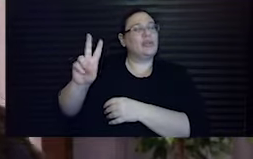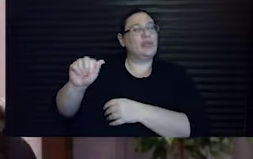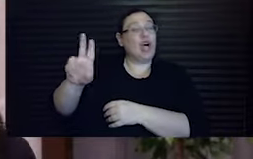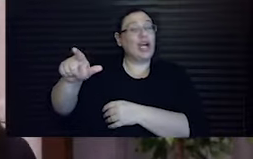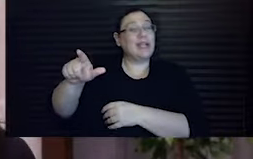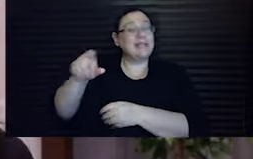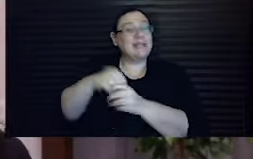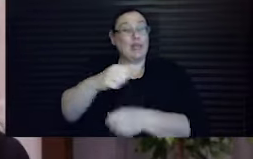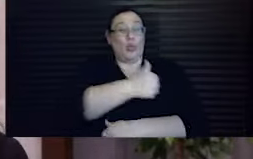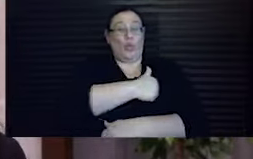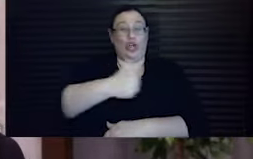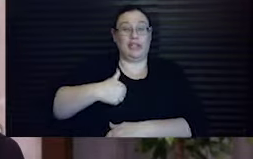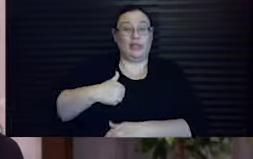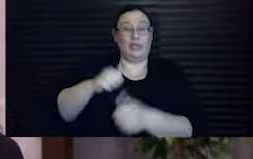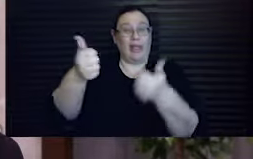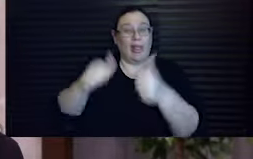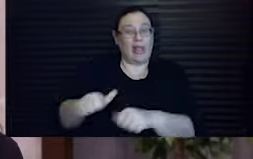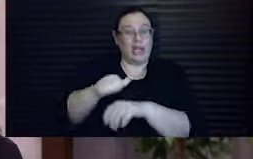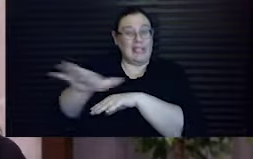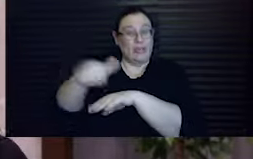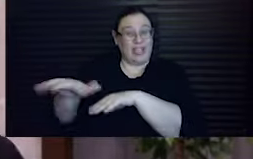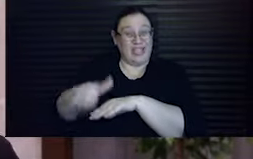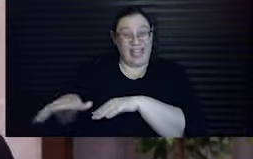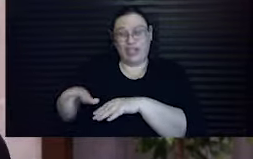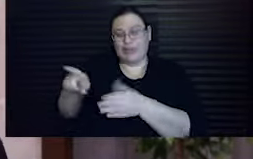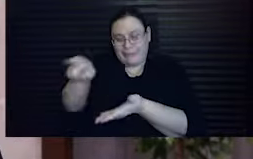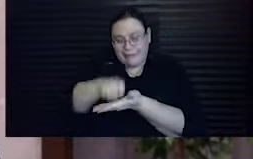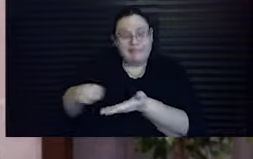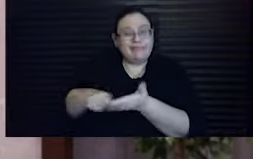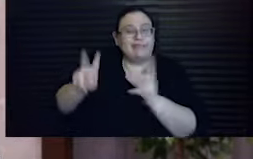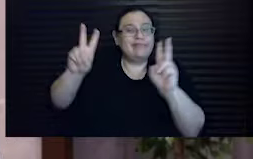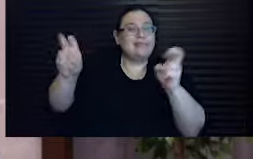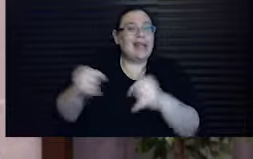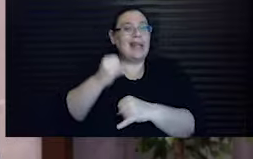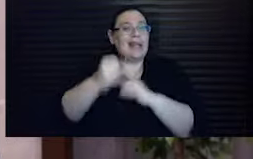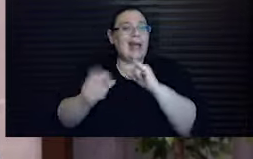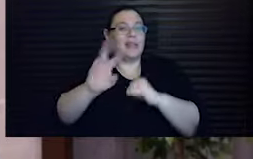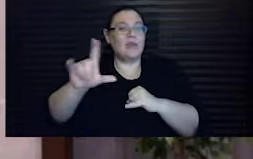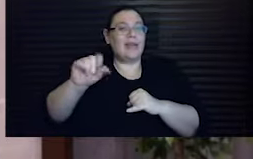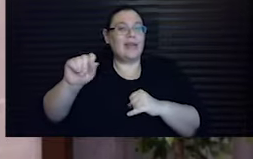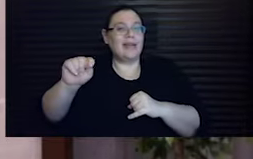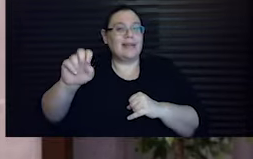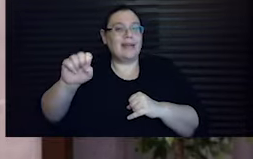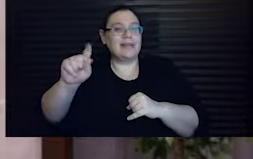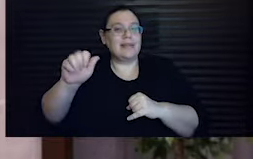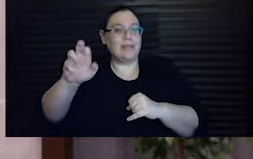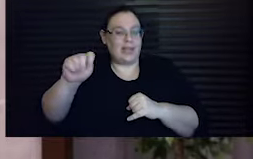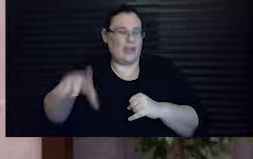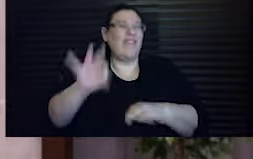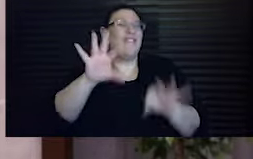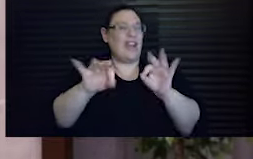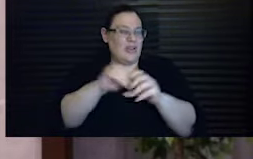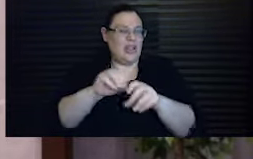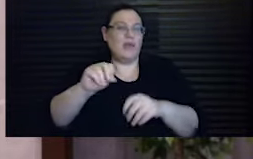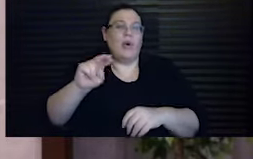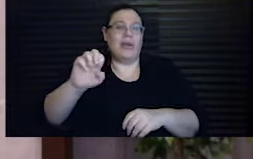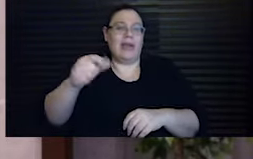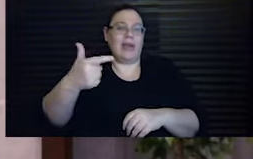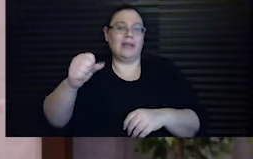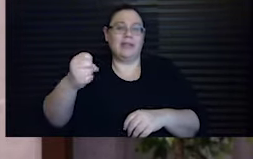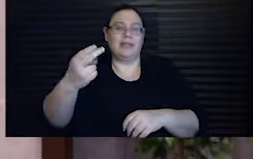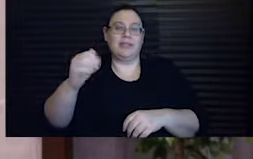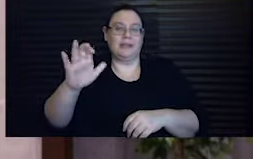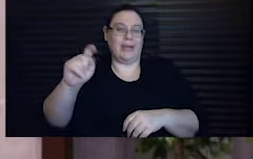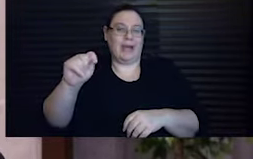of the Warsaw ghetto deportation. She calls this her last will and testament, and it was found among the Oneg Shabbat documents.